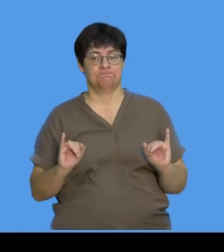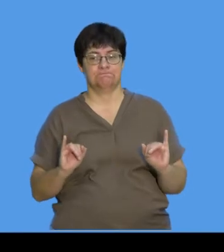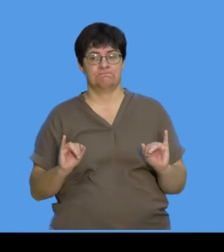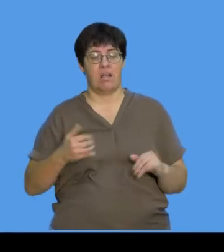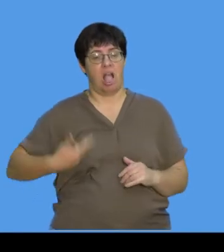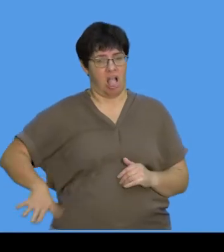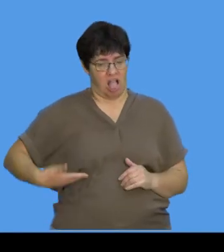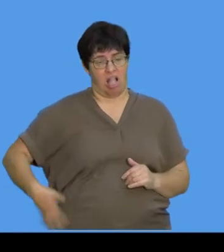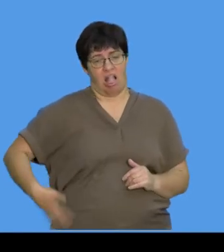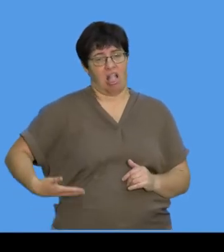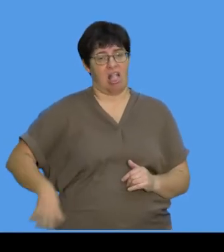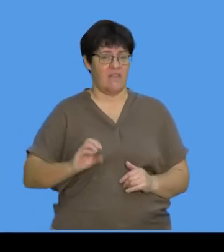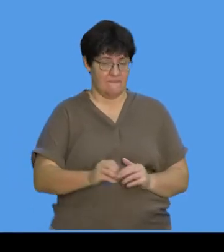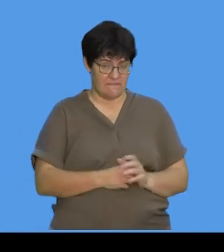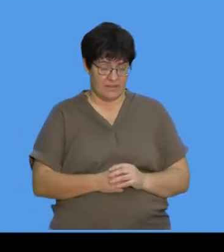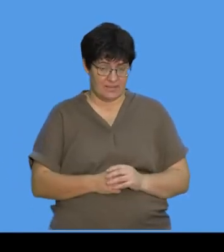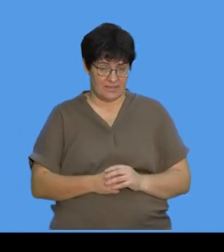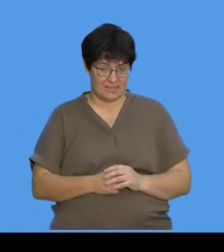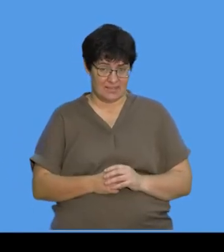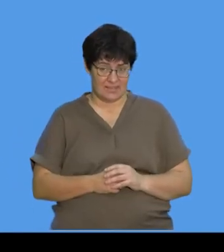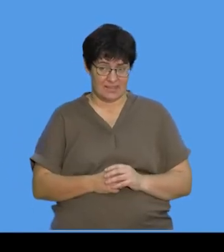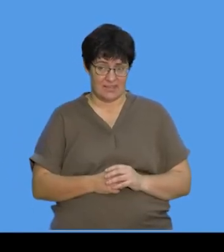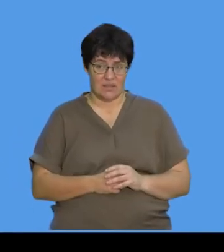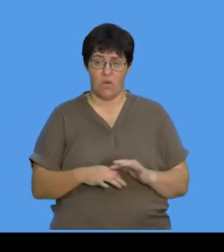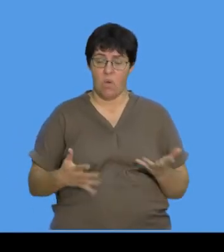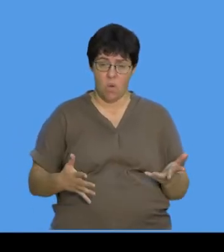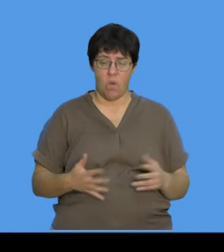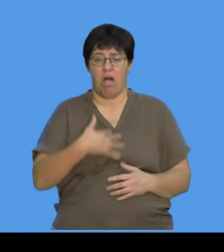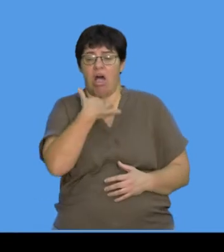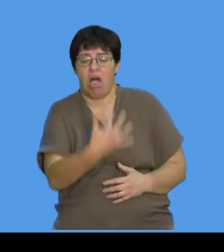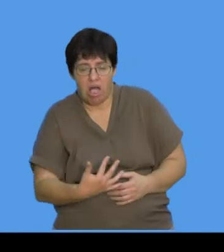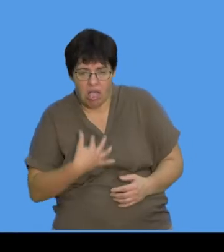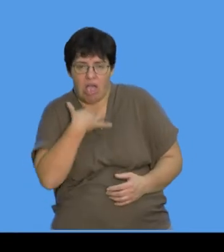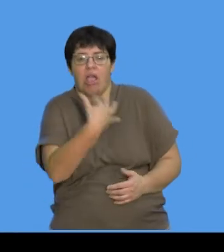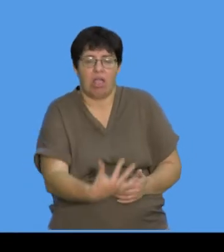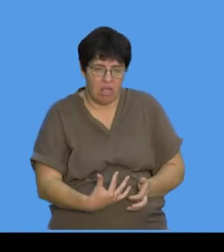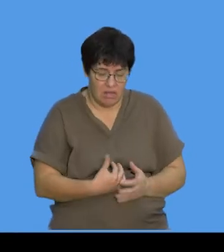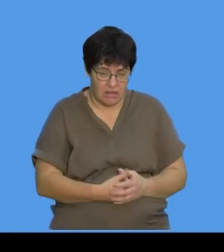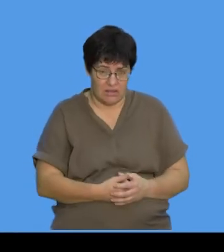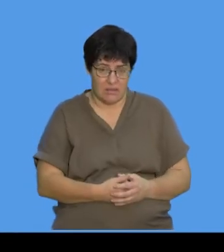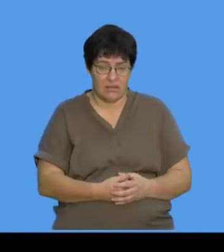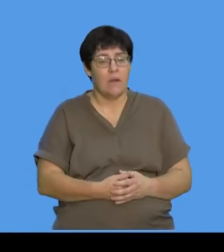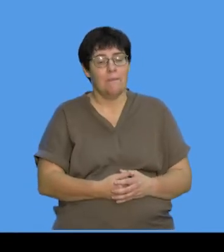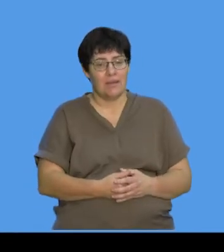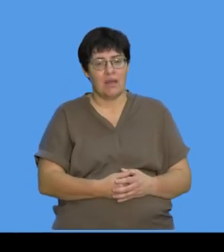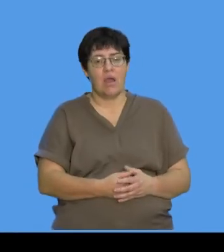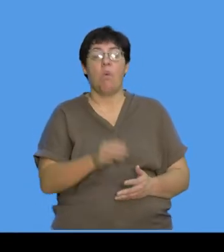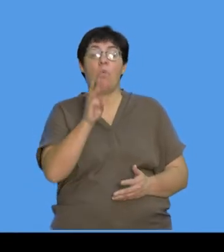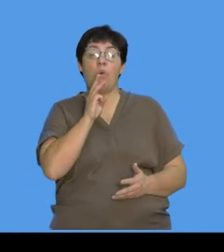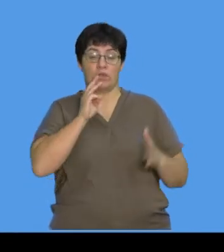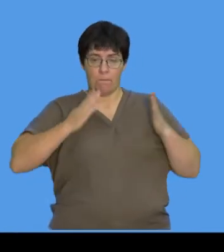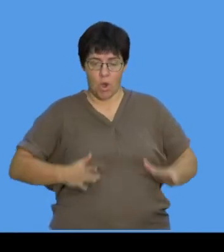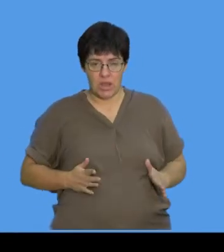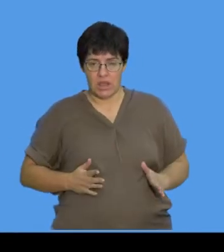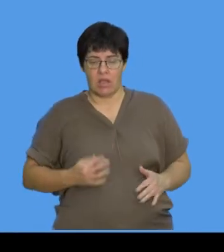diarrhea, right? So, you get a diarrhea or you get vomiting. So, you're losing